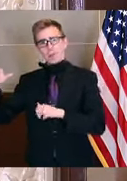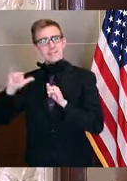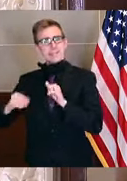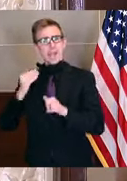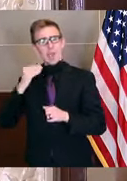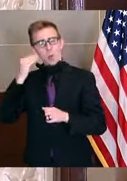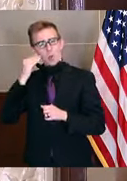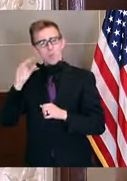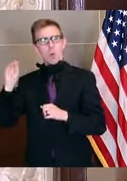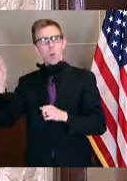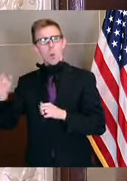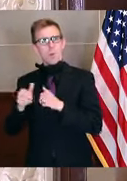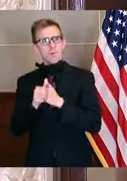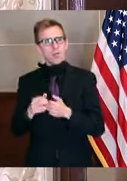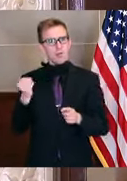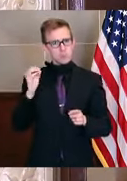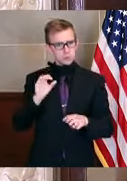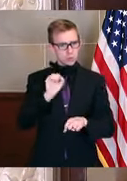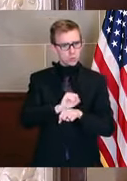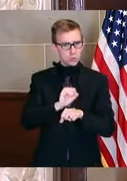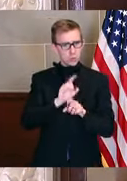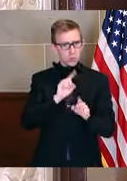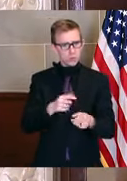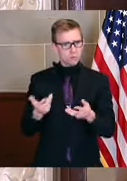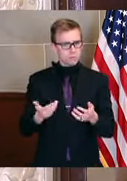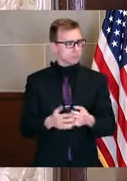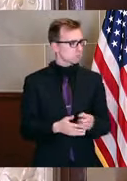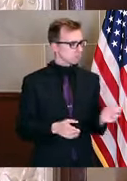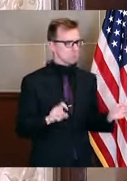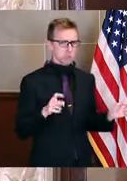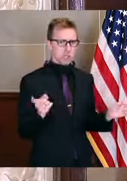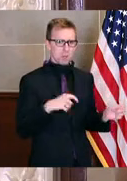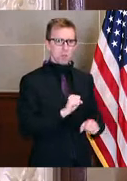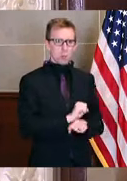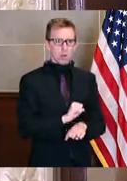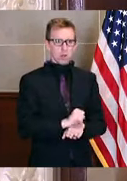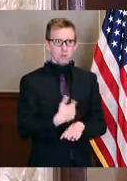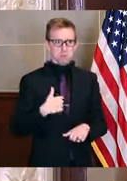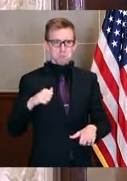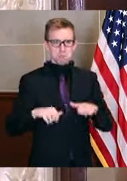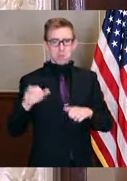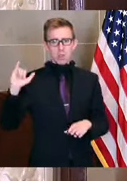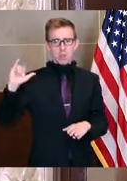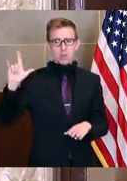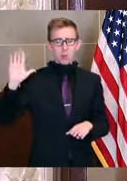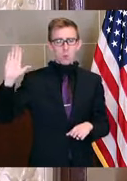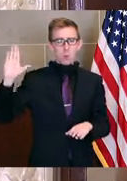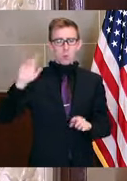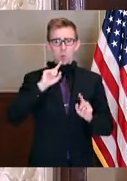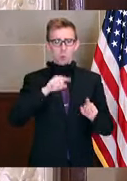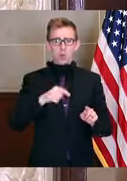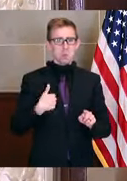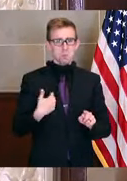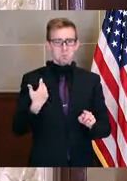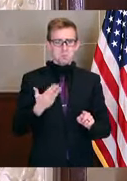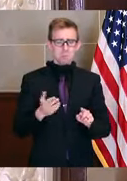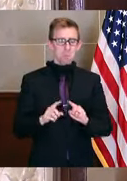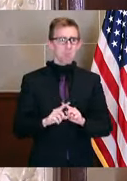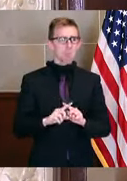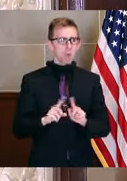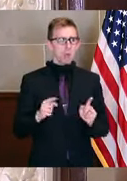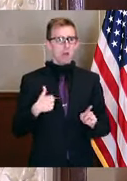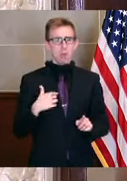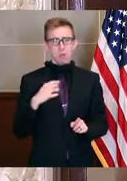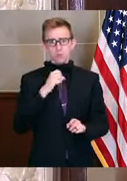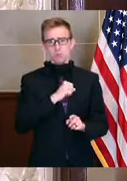Illinois that was extended or should they be coming to work? Yeah, they should be coming to work. I'm not sure what the Illinois order is, but I